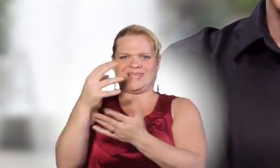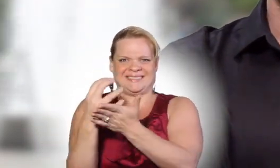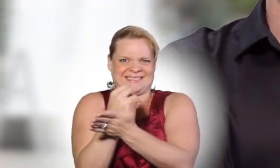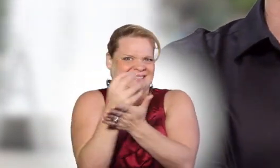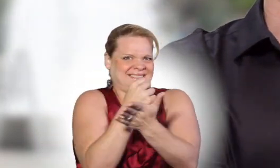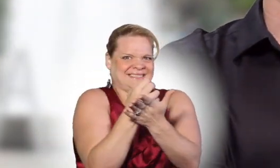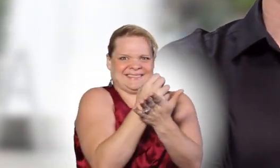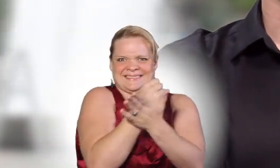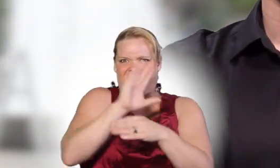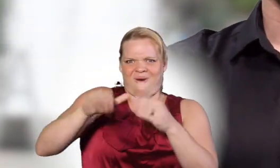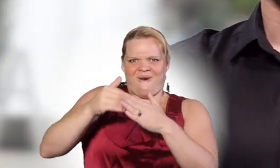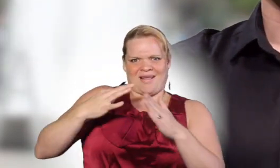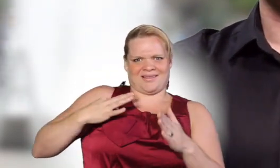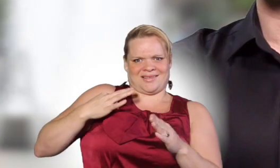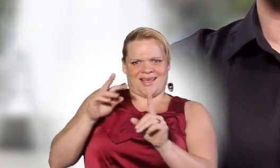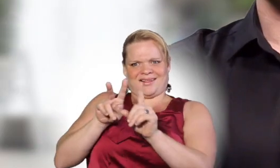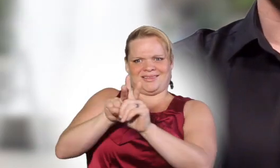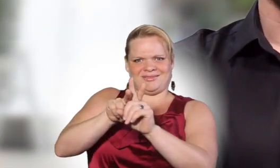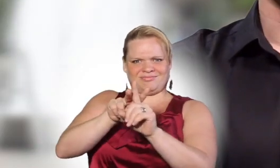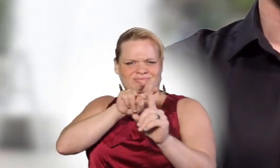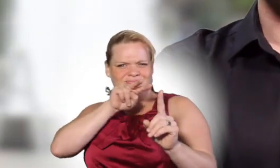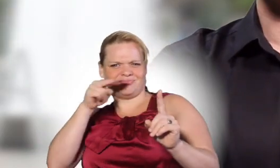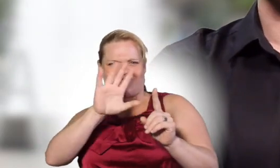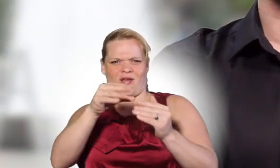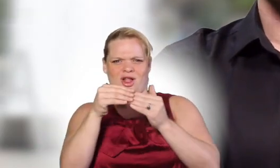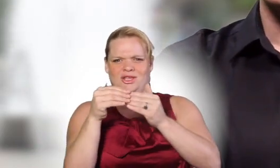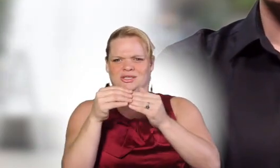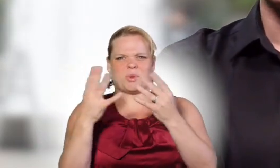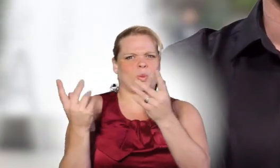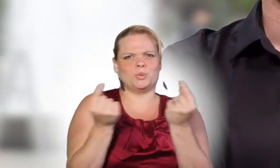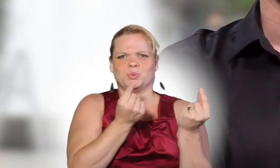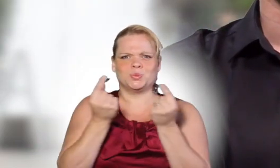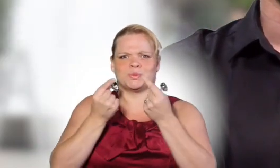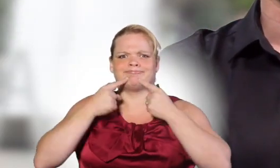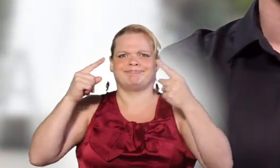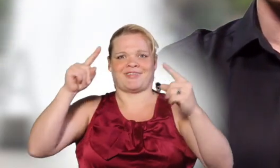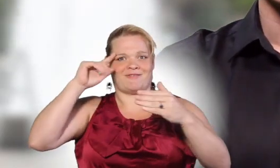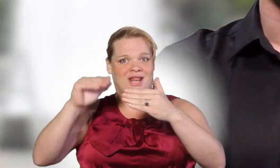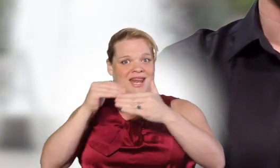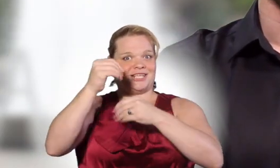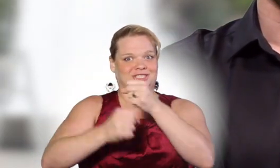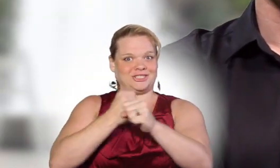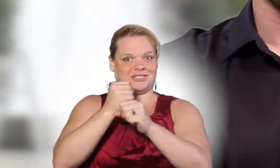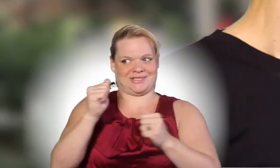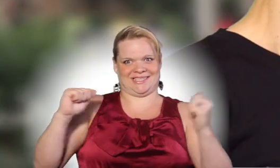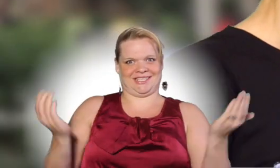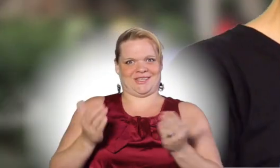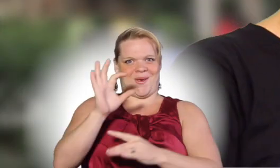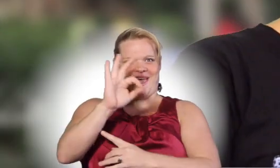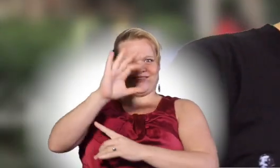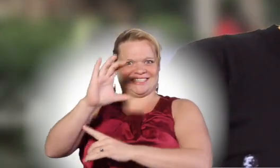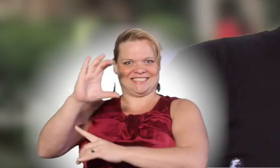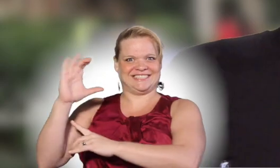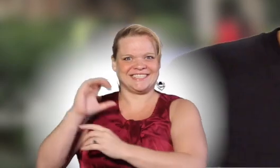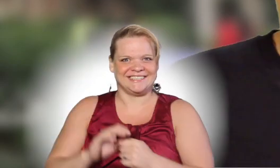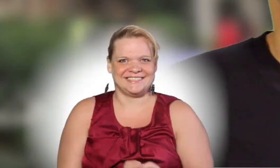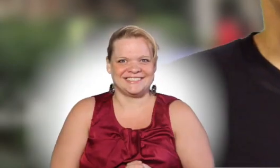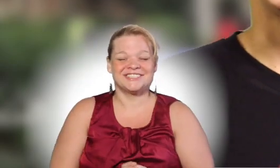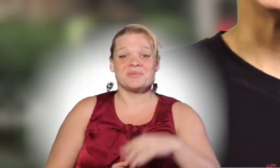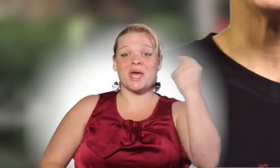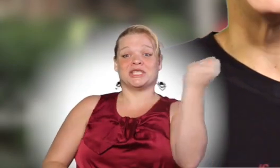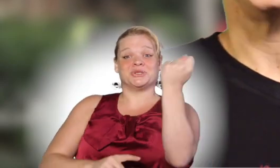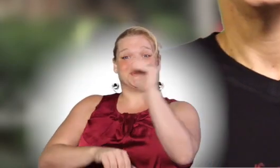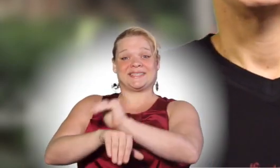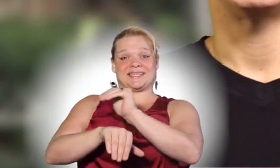.m. Give the candidates view on leadership and what they hope to accomplish this next year at FCC. Alright, Calvin. Sounds good.